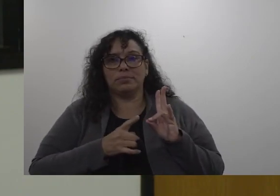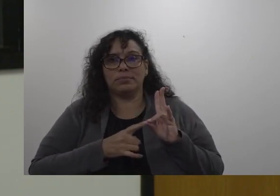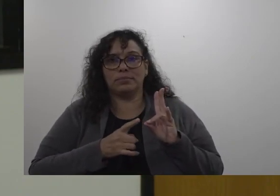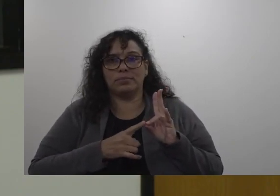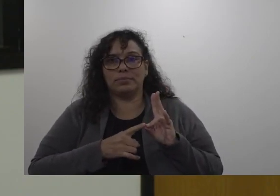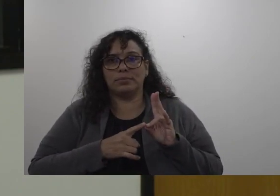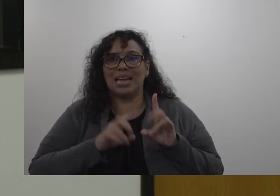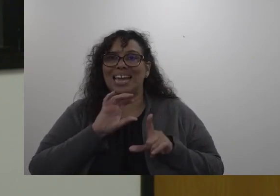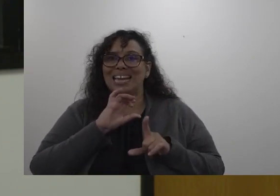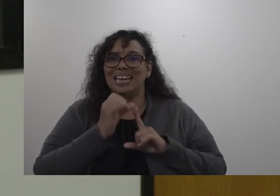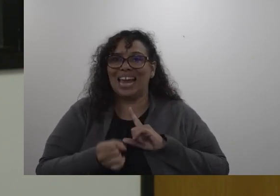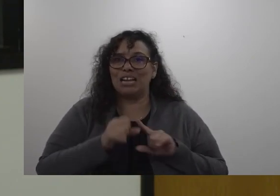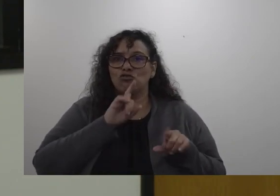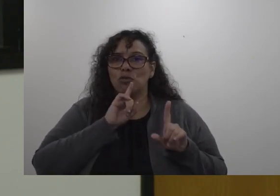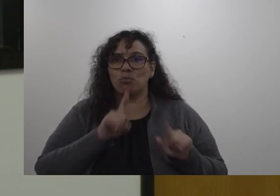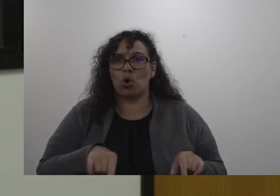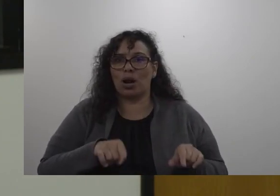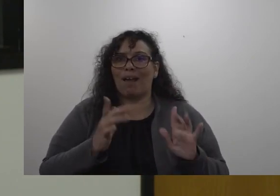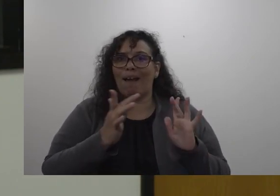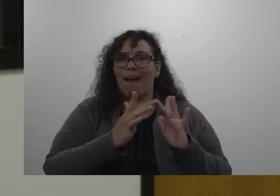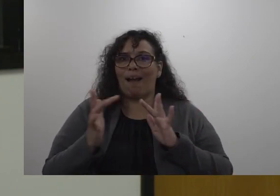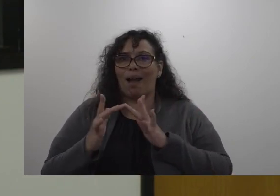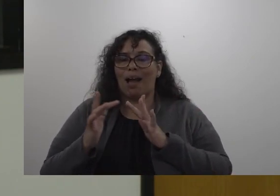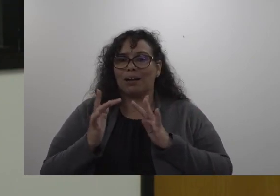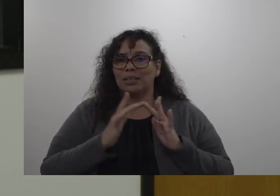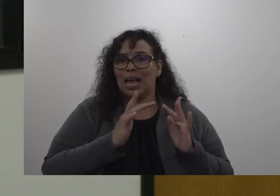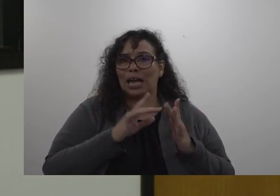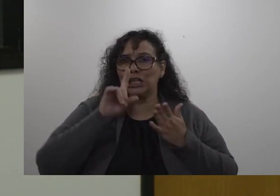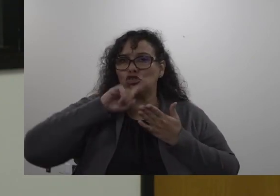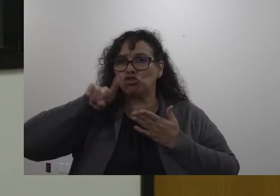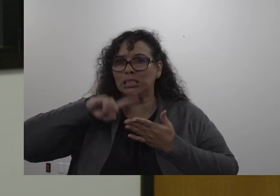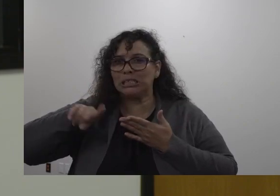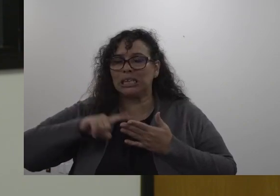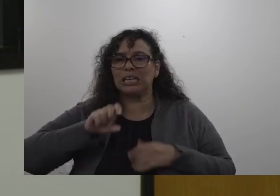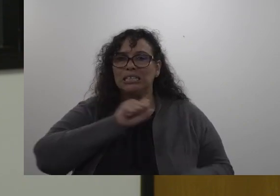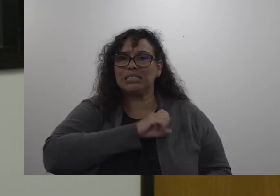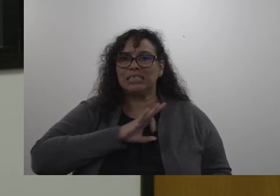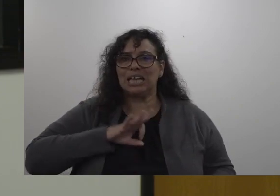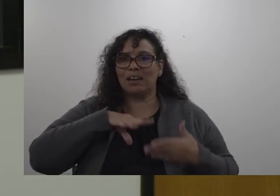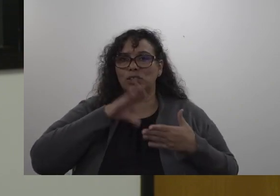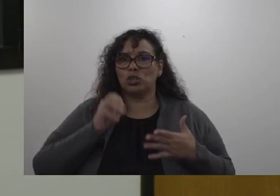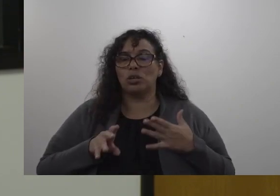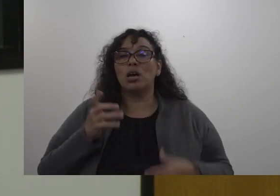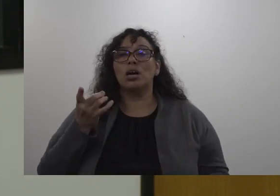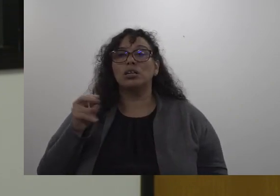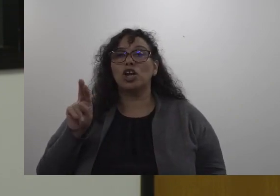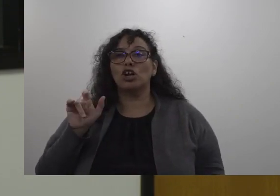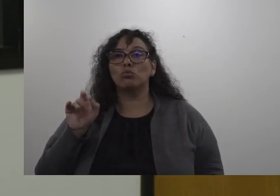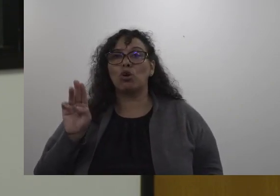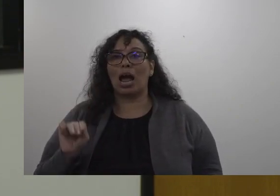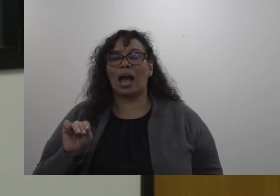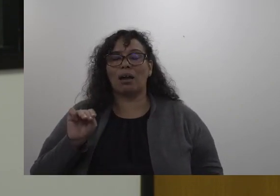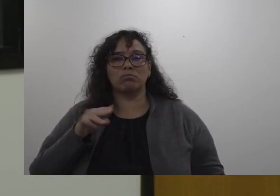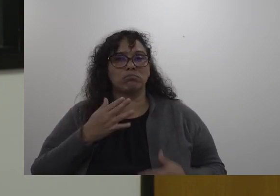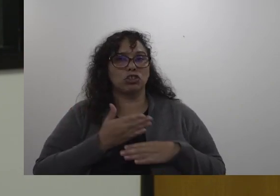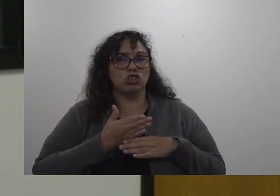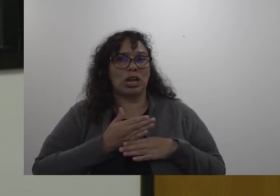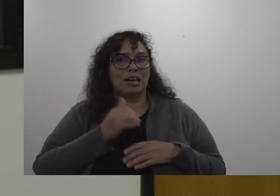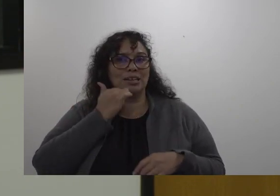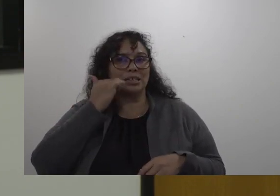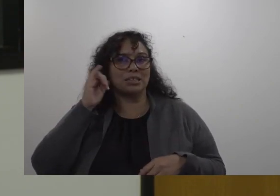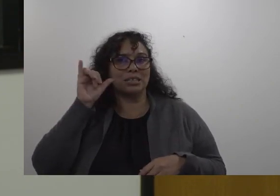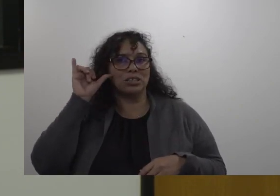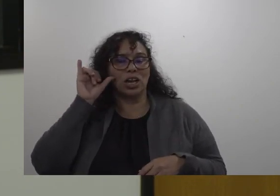contact tracing and quarantine for staff or students as Dr. Brown shared yesterday we are in daily